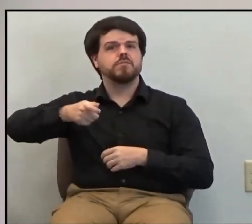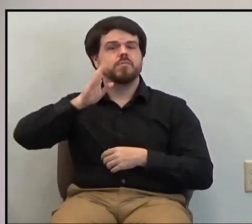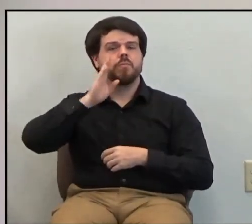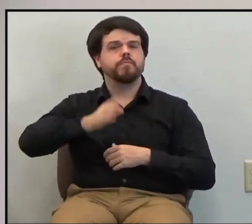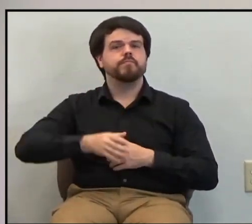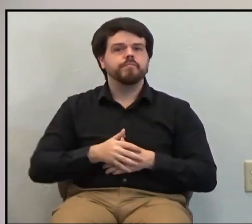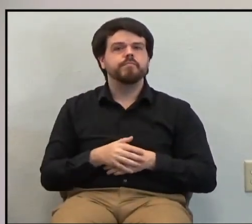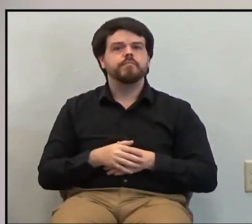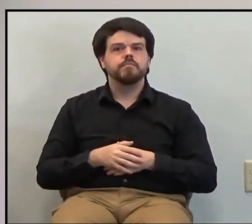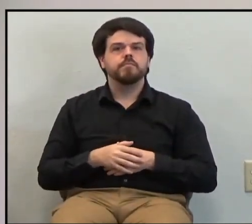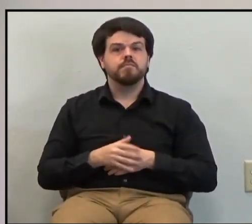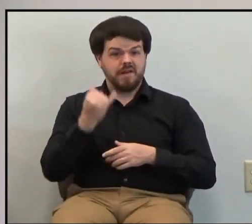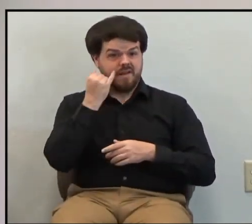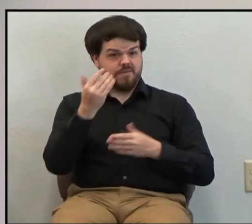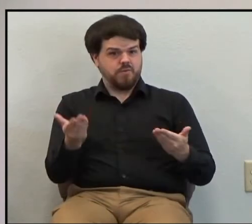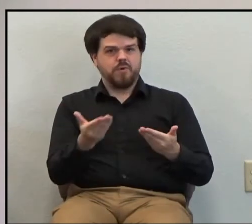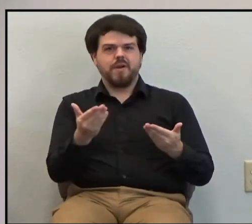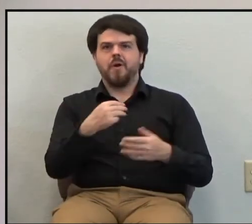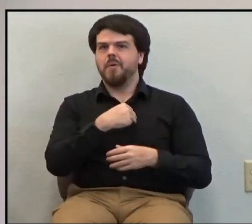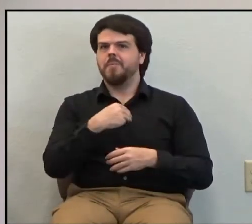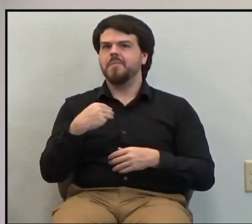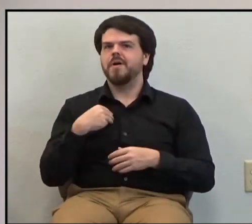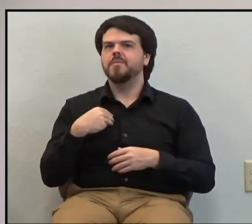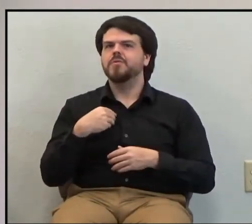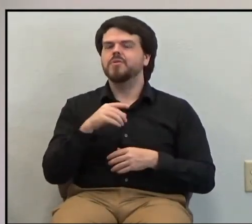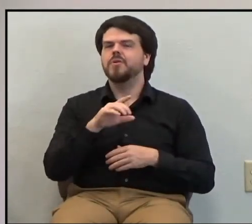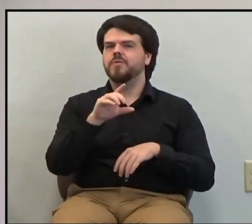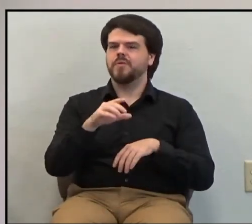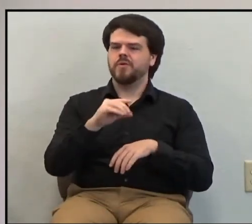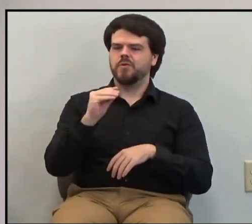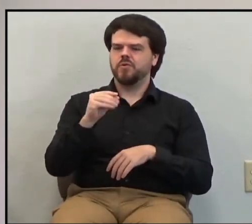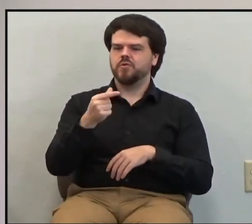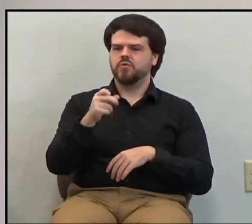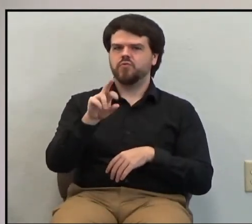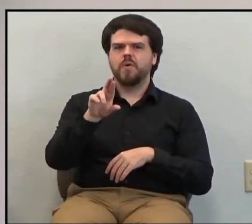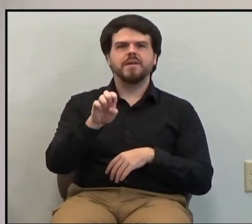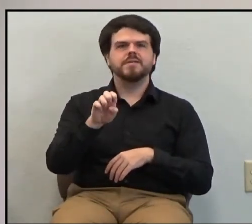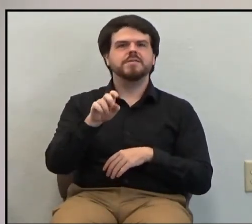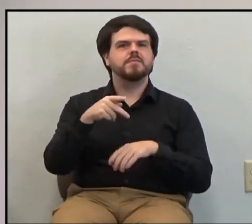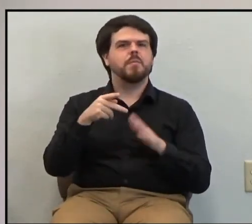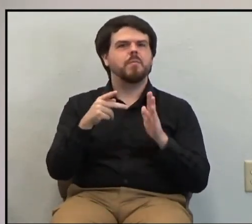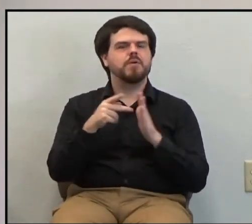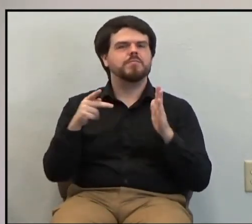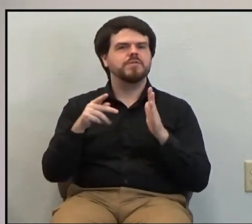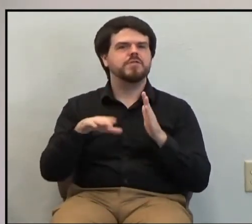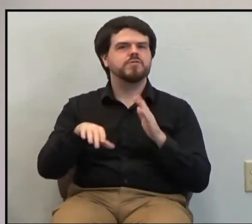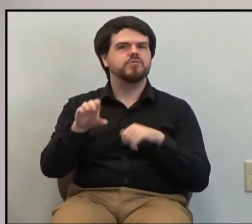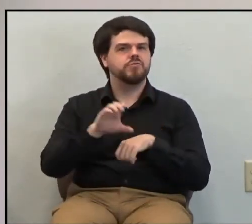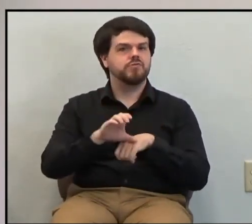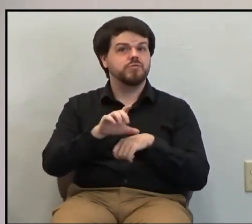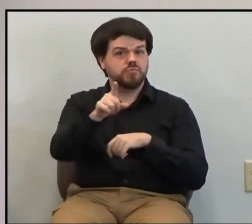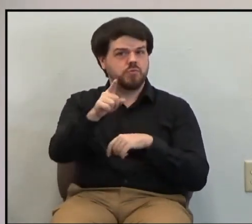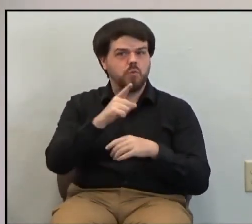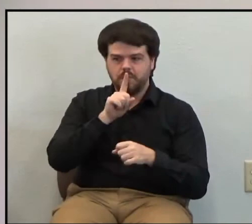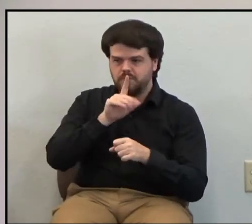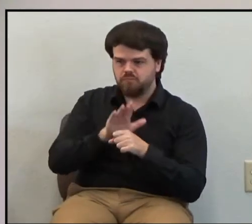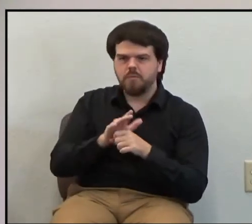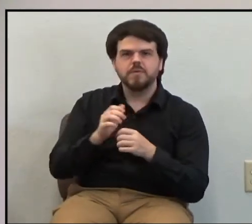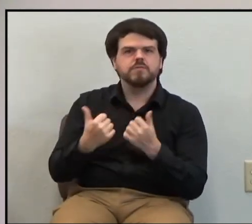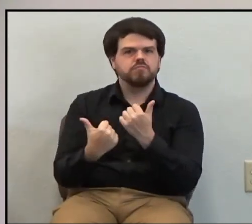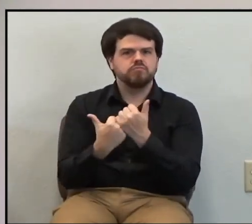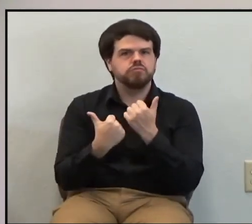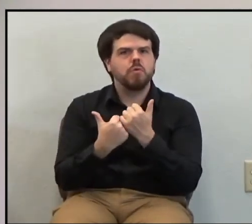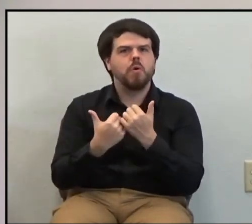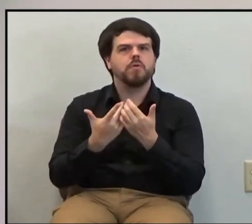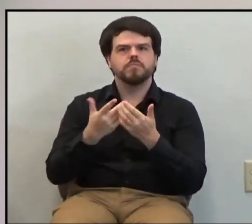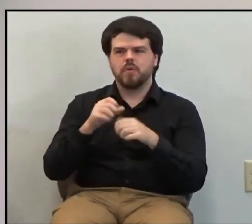If you're a member of Grace Presbyterian Church, you've taken vows to support the church, to help it, work with